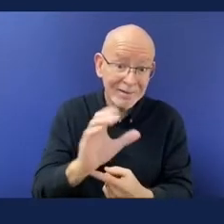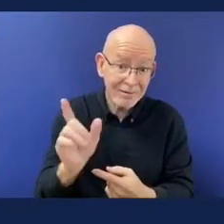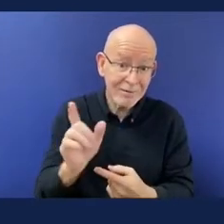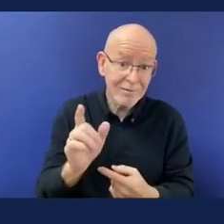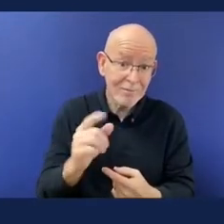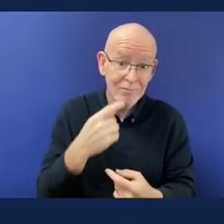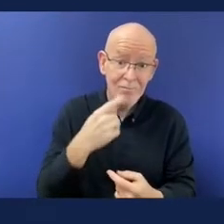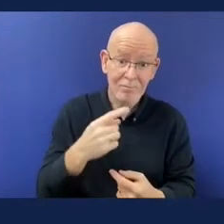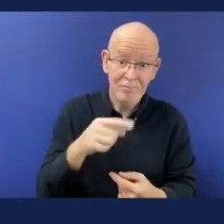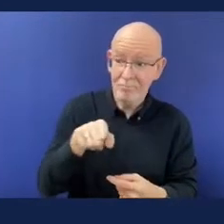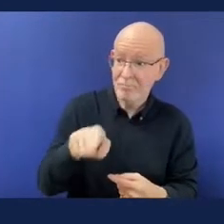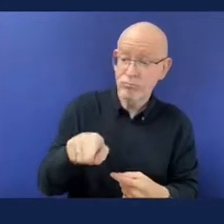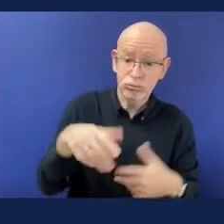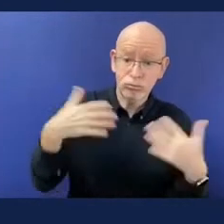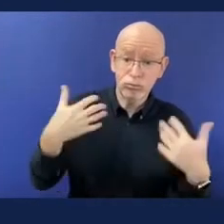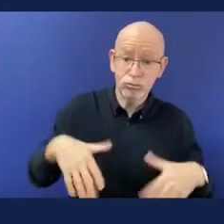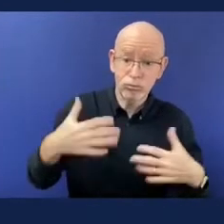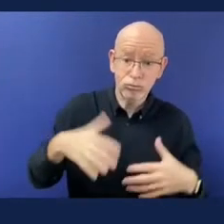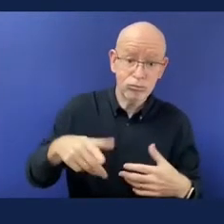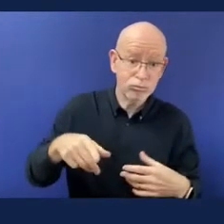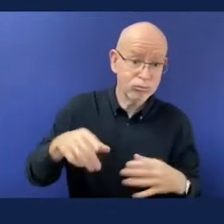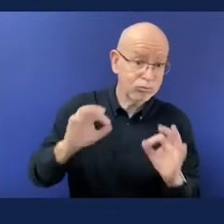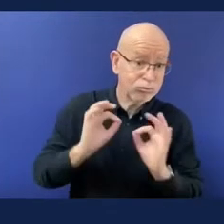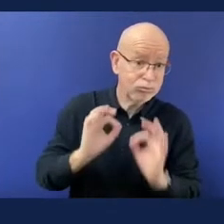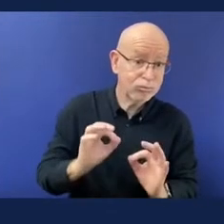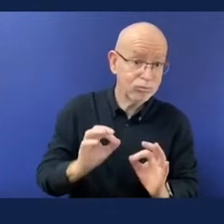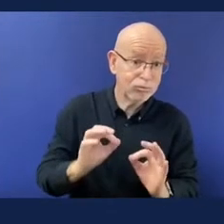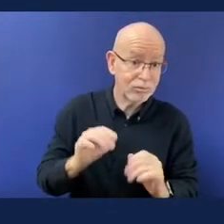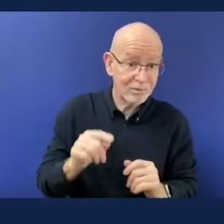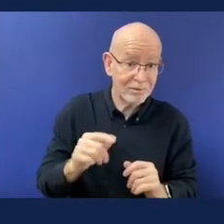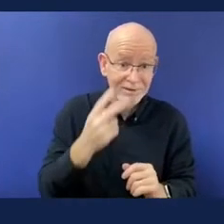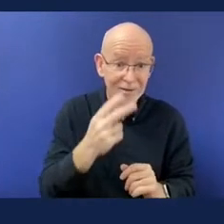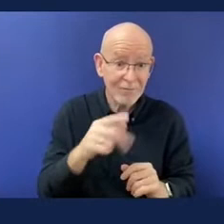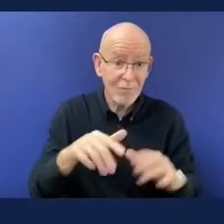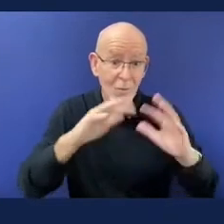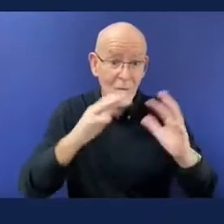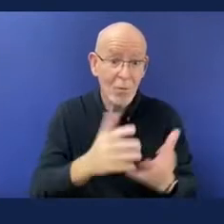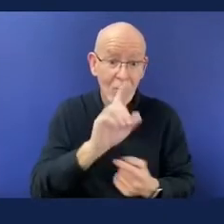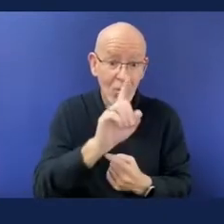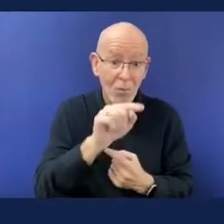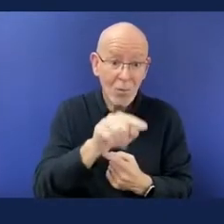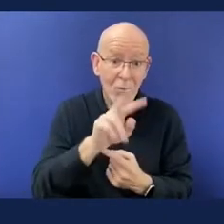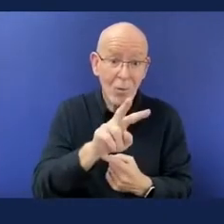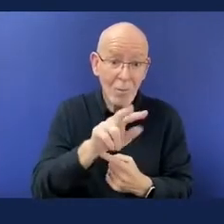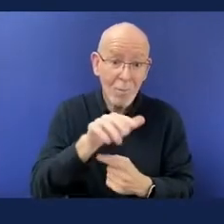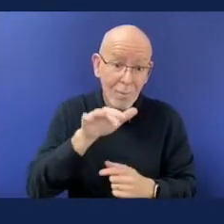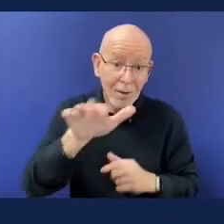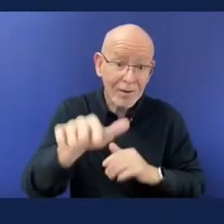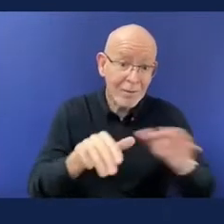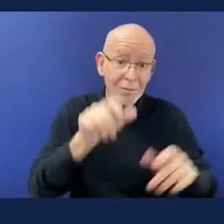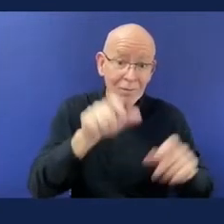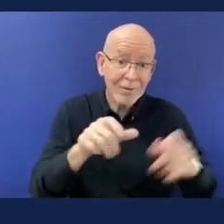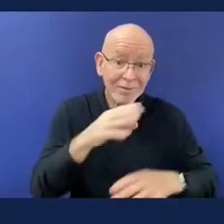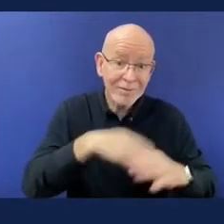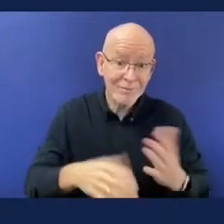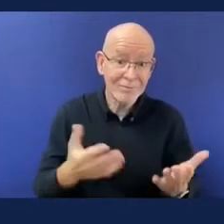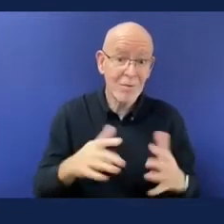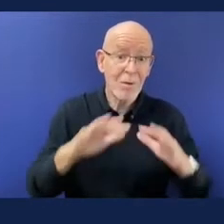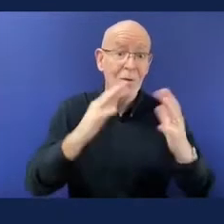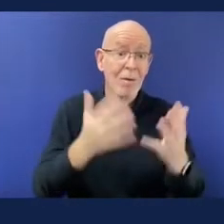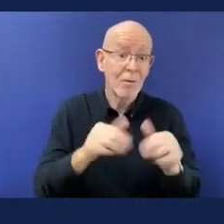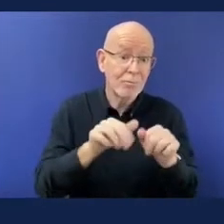we go on to the next slide you will see that we illuminated 225 of the world's most prestigious and iconic